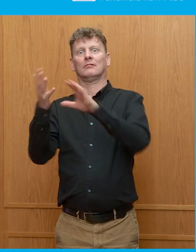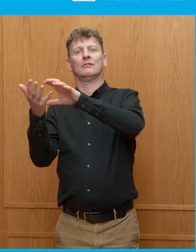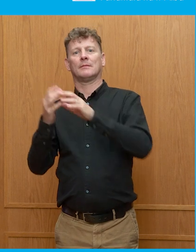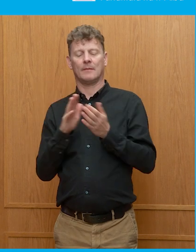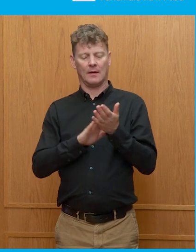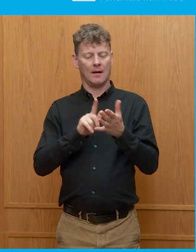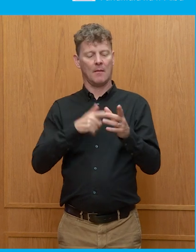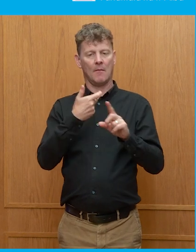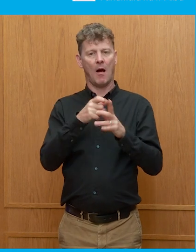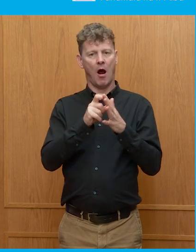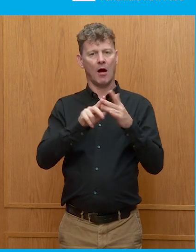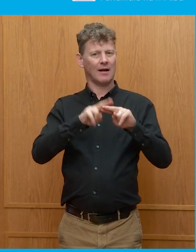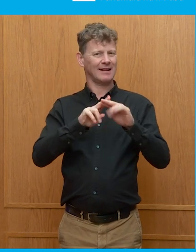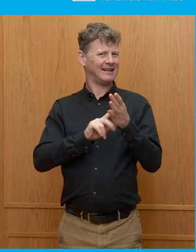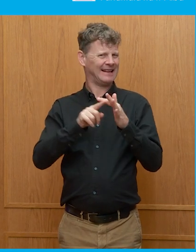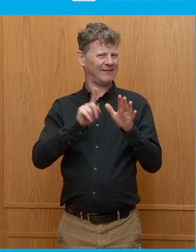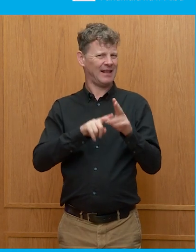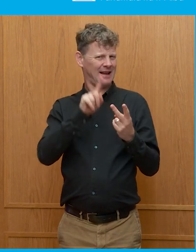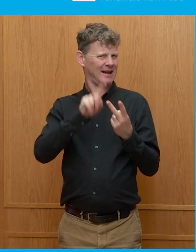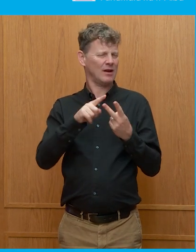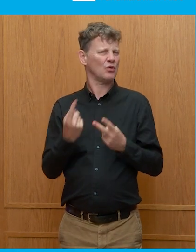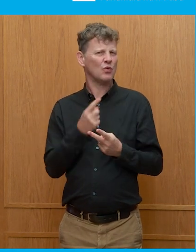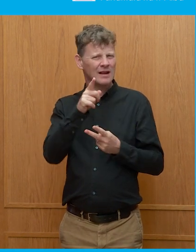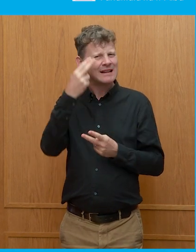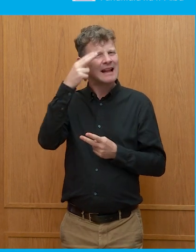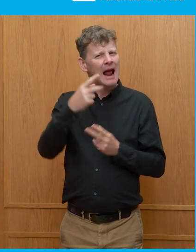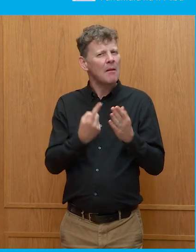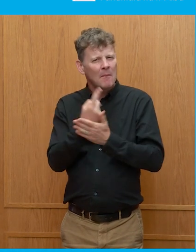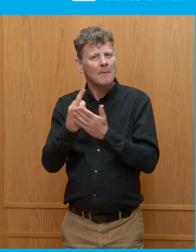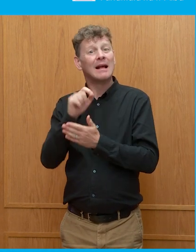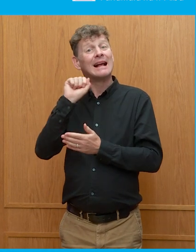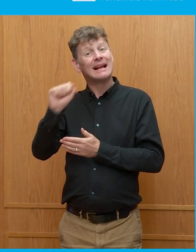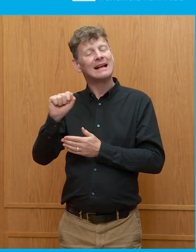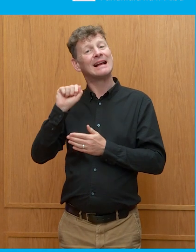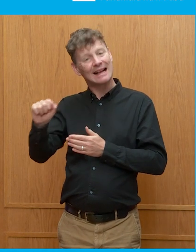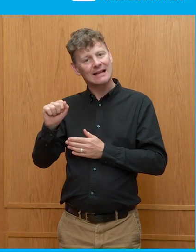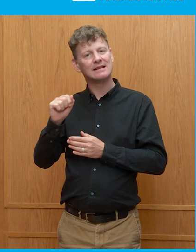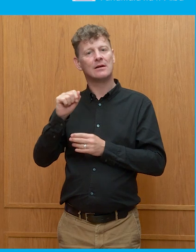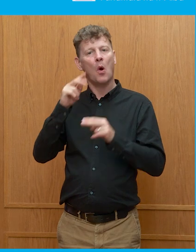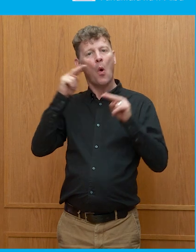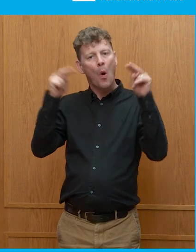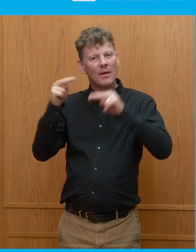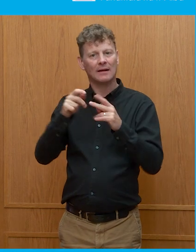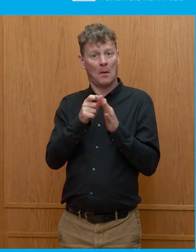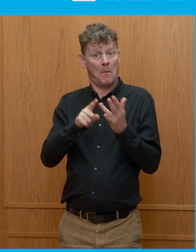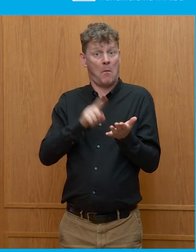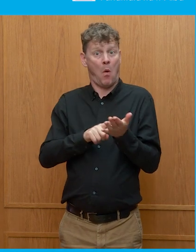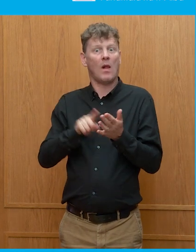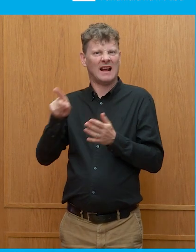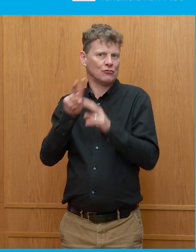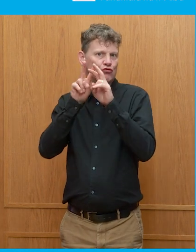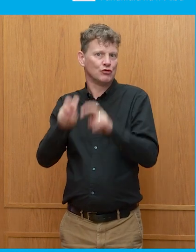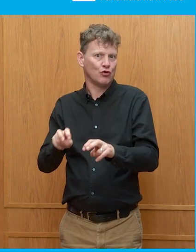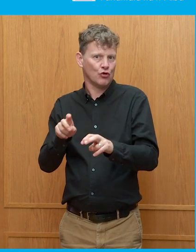Diffley is one of those people who you may know the name of, but you read his opinion polls and various other things, because he's a researcher and